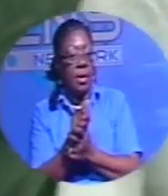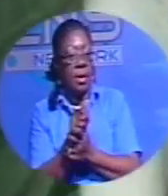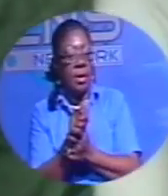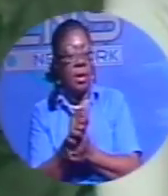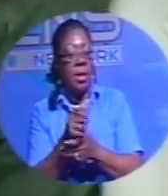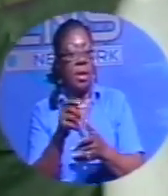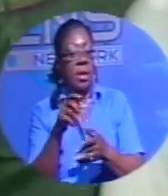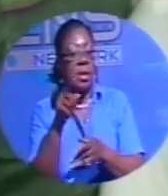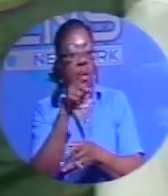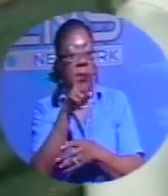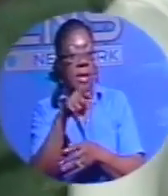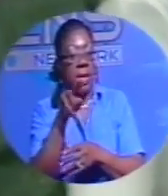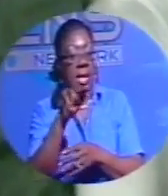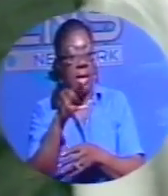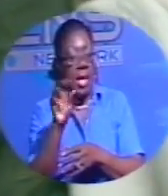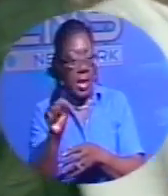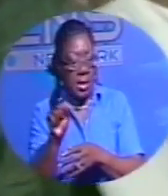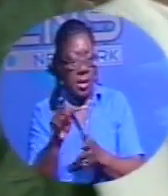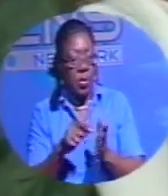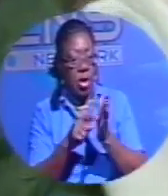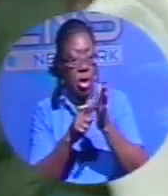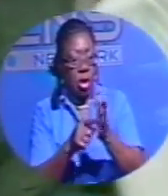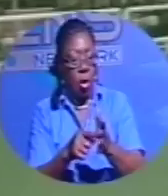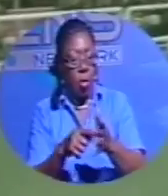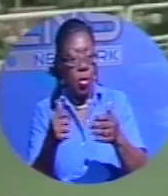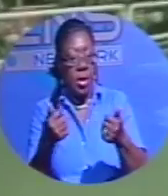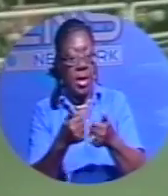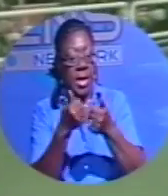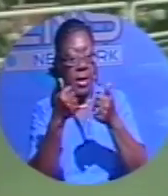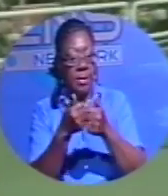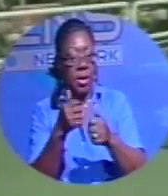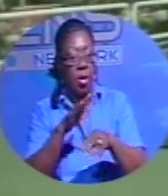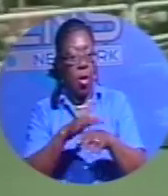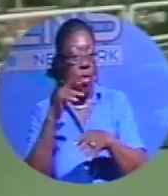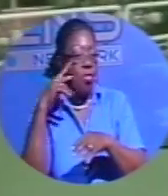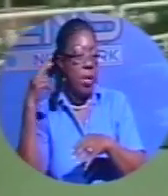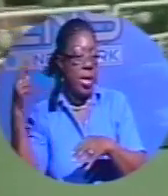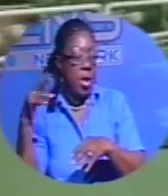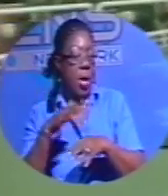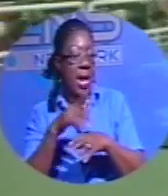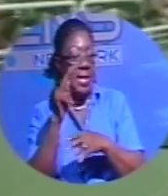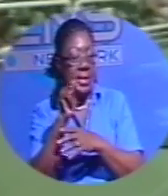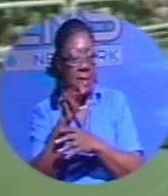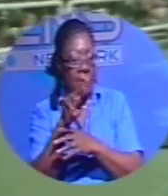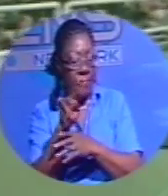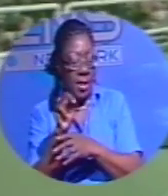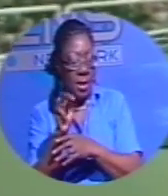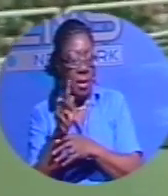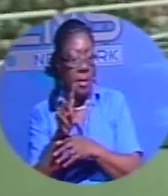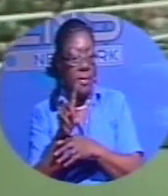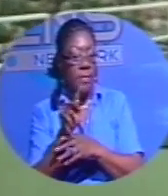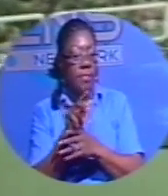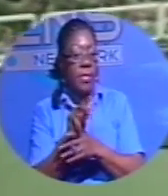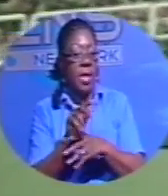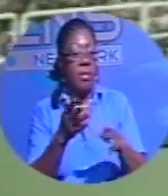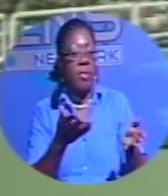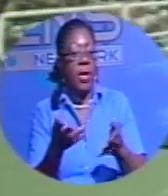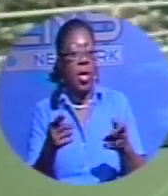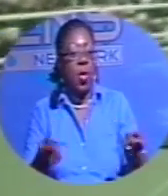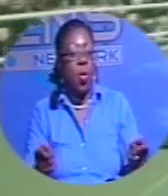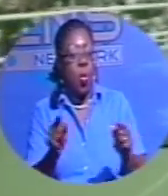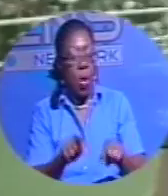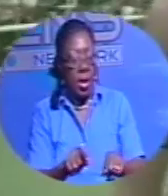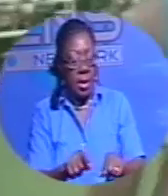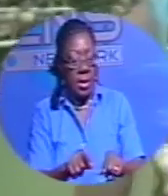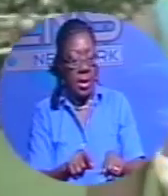television focusing on Caribbean athletes, inclusive of our premier Bahamian athletes. BCB is committed to bringing premier quality programming to our